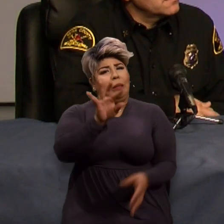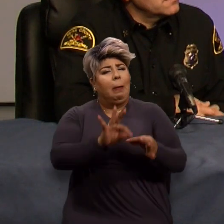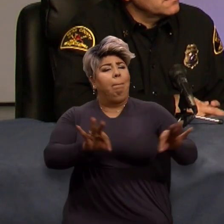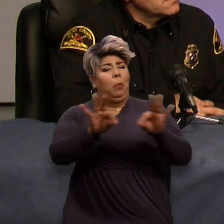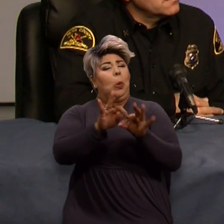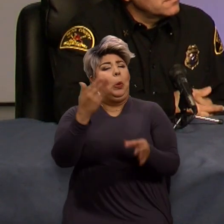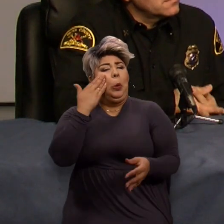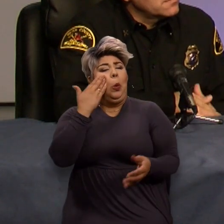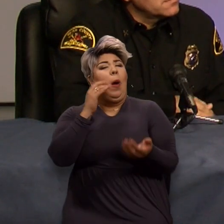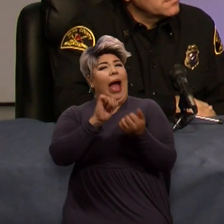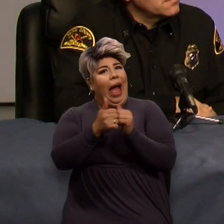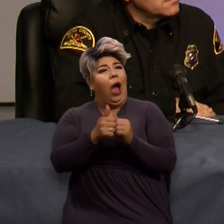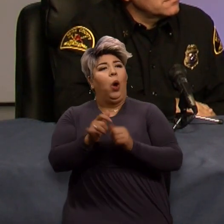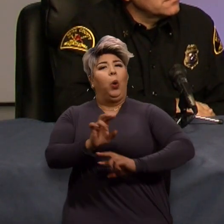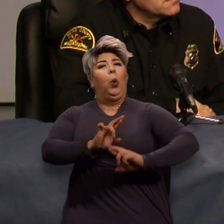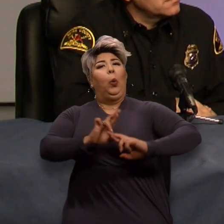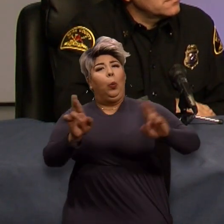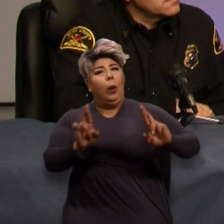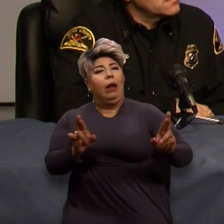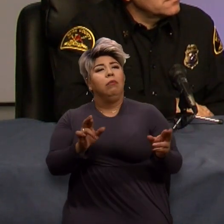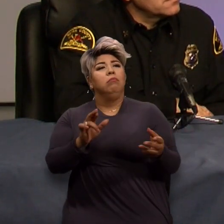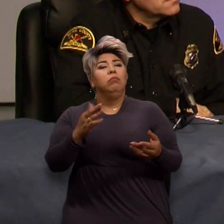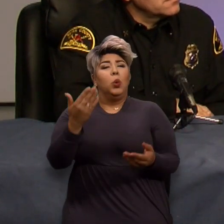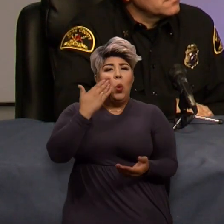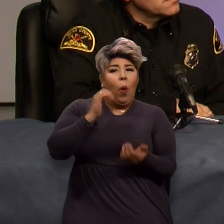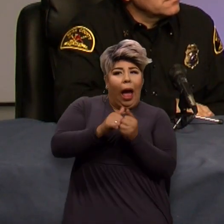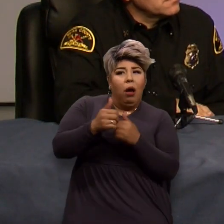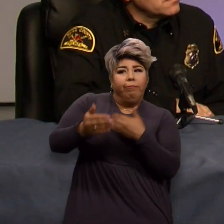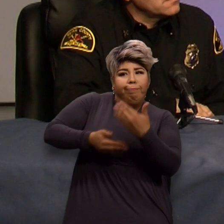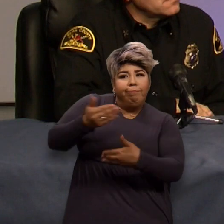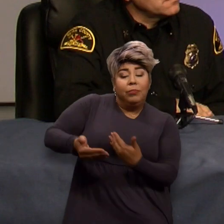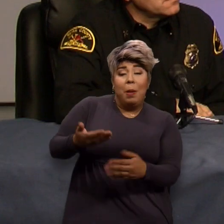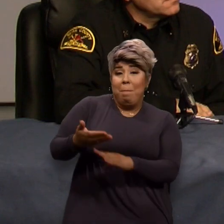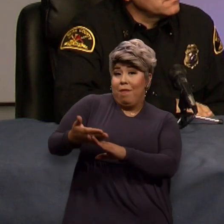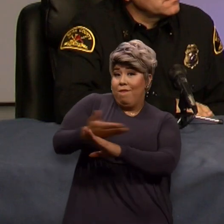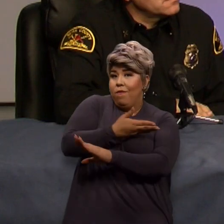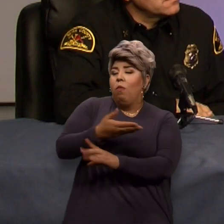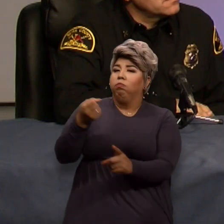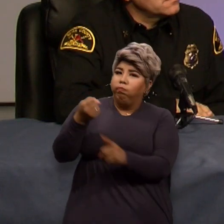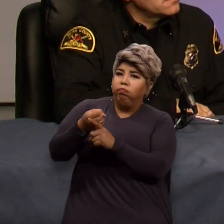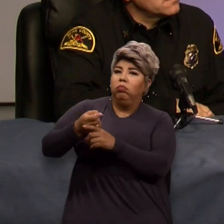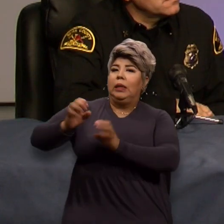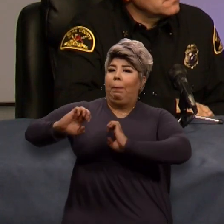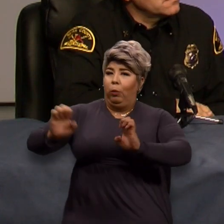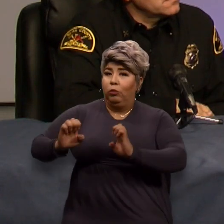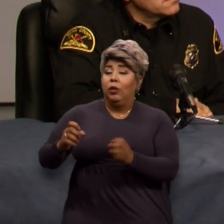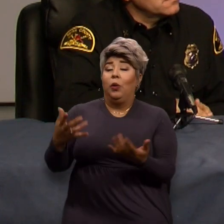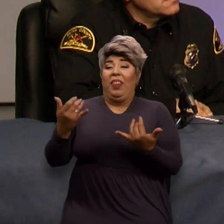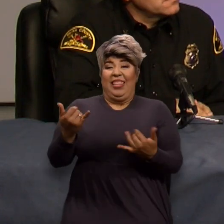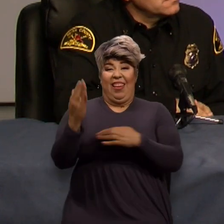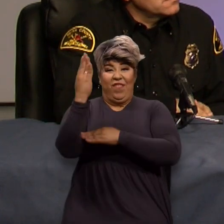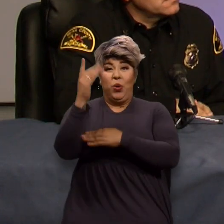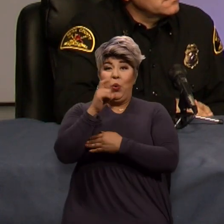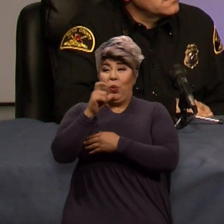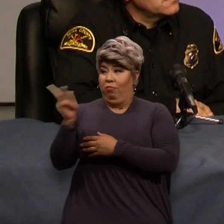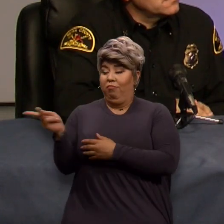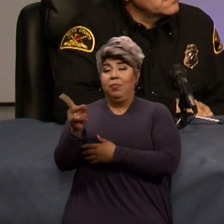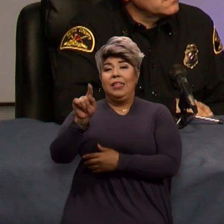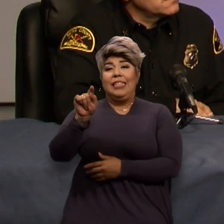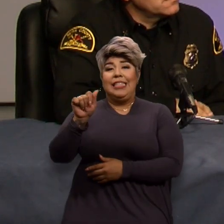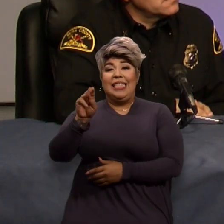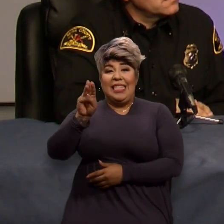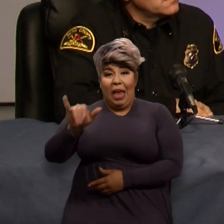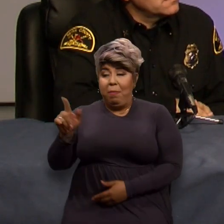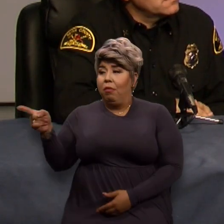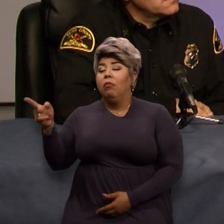to really be prepared and know what to do ahead of time before that disaster strikes. And joining me this afternoon is Tammy Kimbrell.